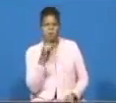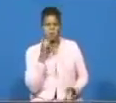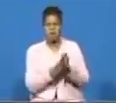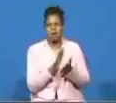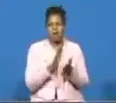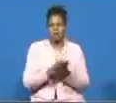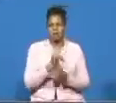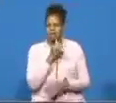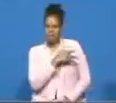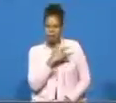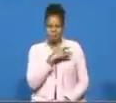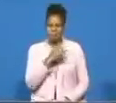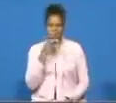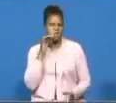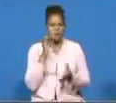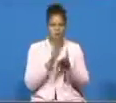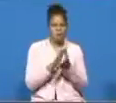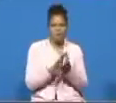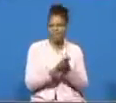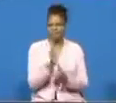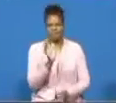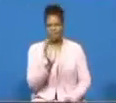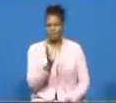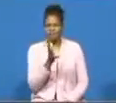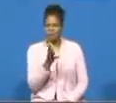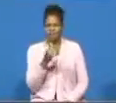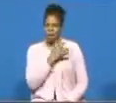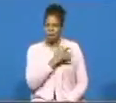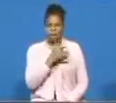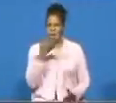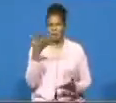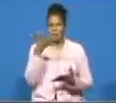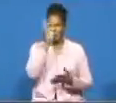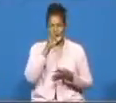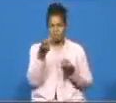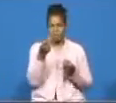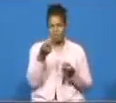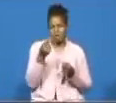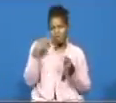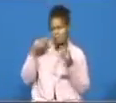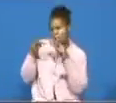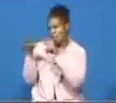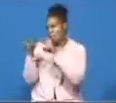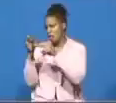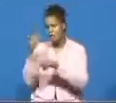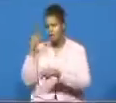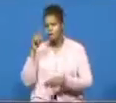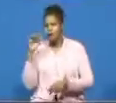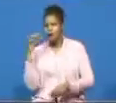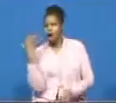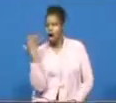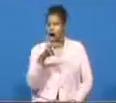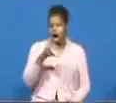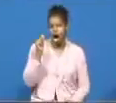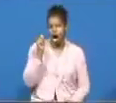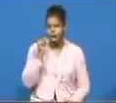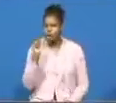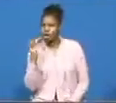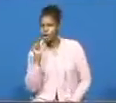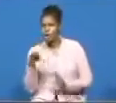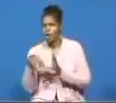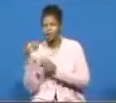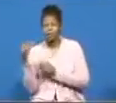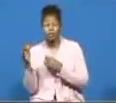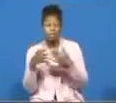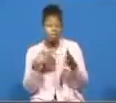unappreciative of what god has done for you and you are looking out there for some hot number whether you're a